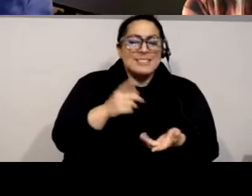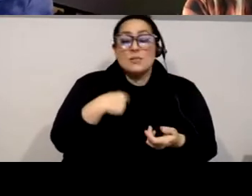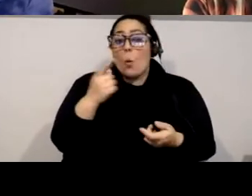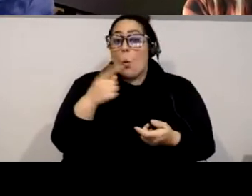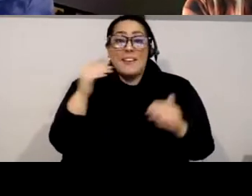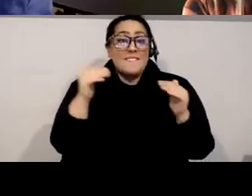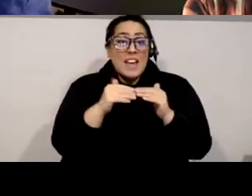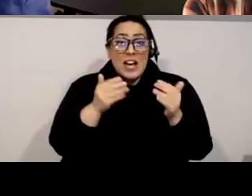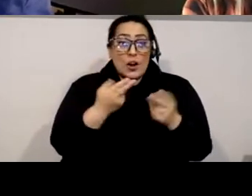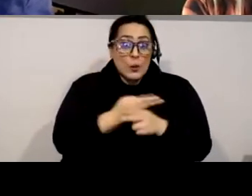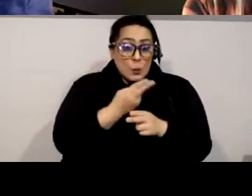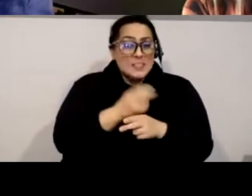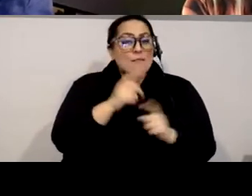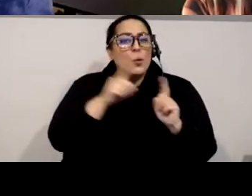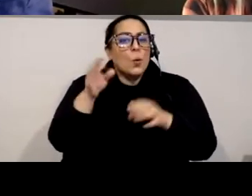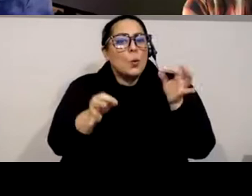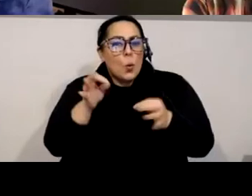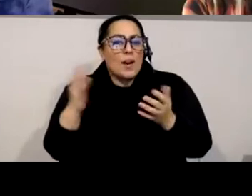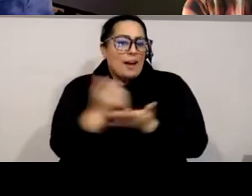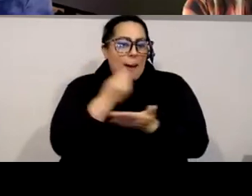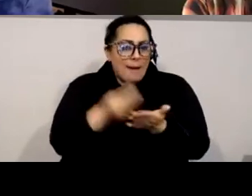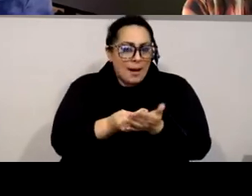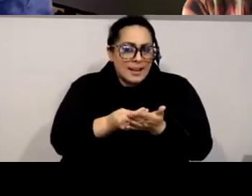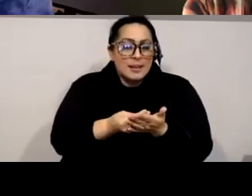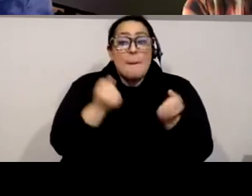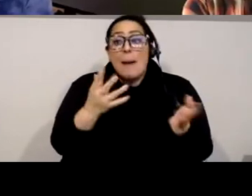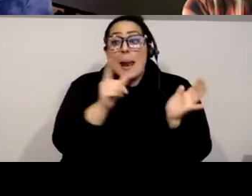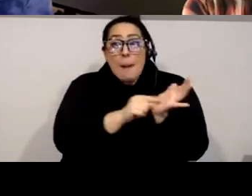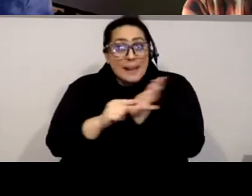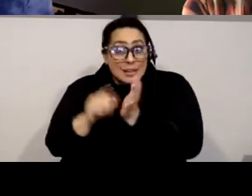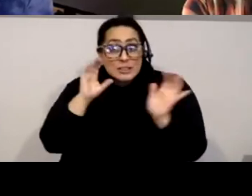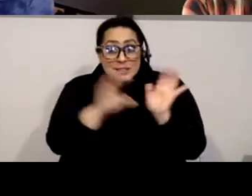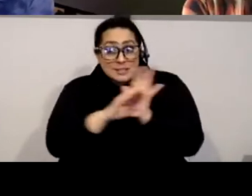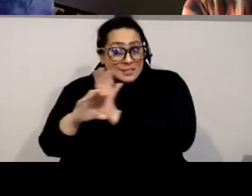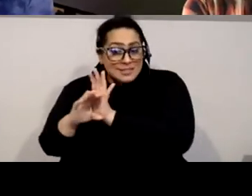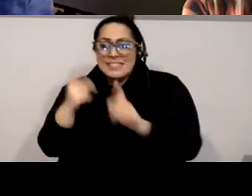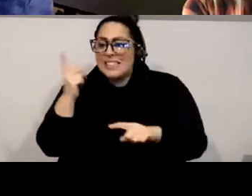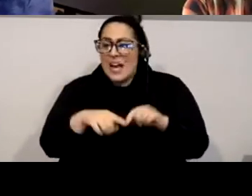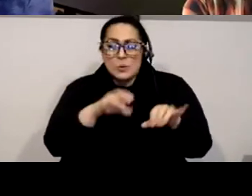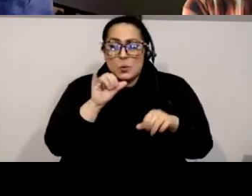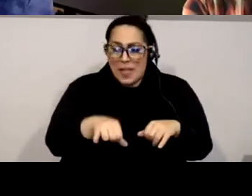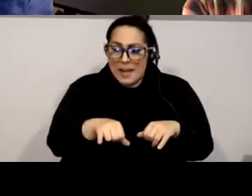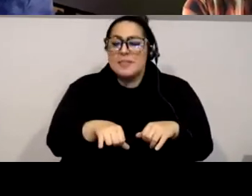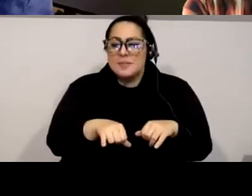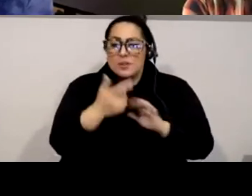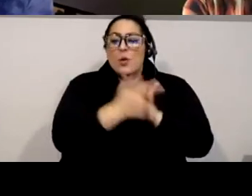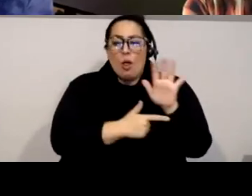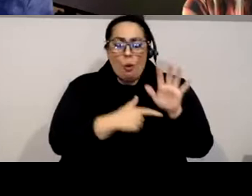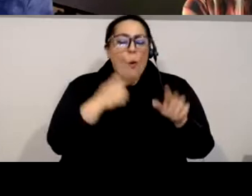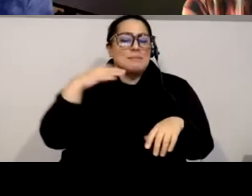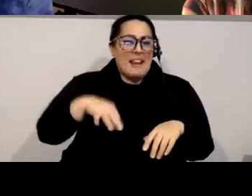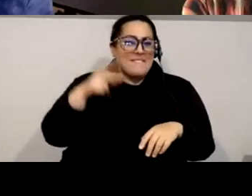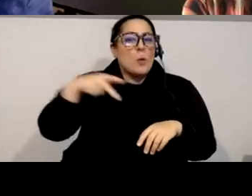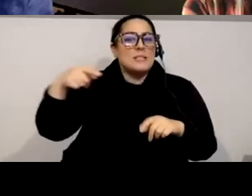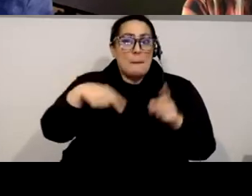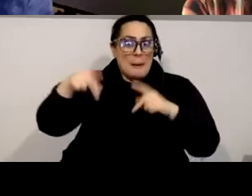lot of money and it's certainly publications uh you know most publications can't do that for instance so the laws have been situated away